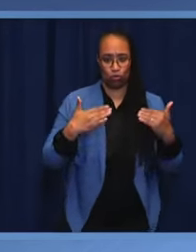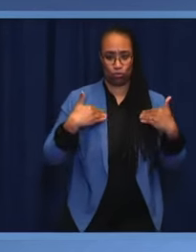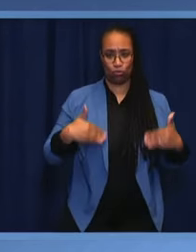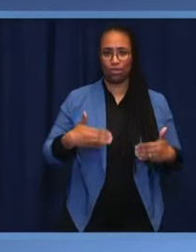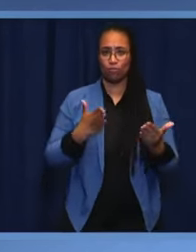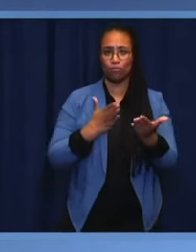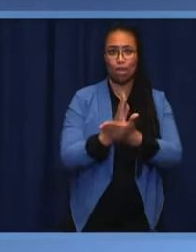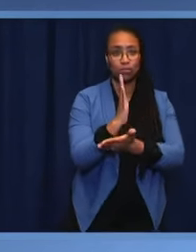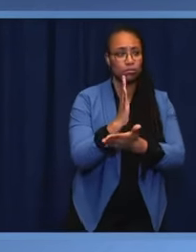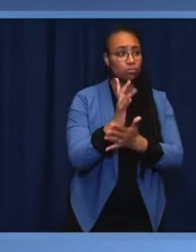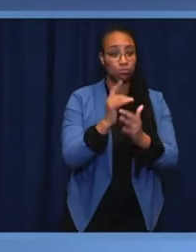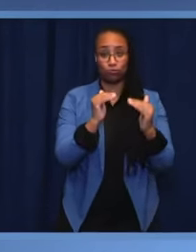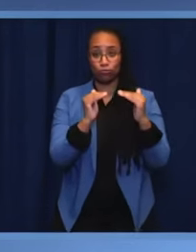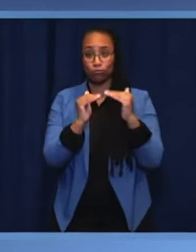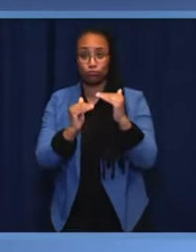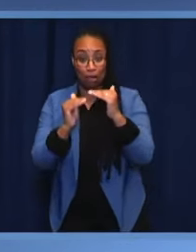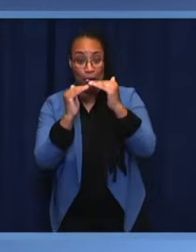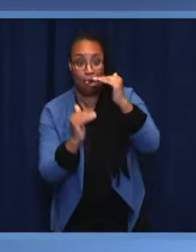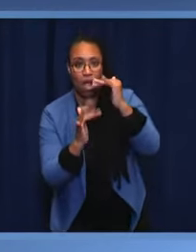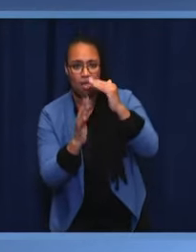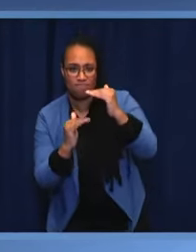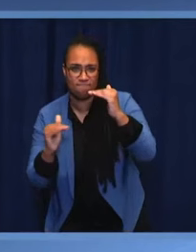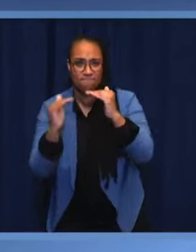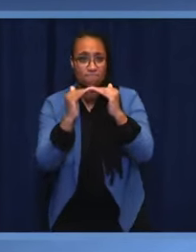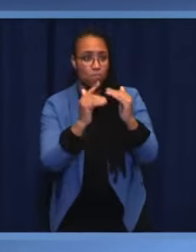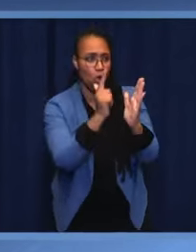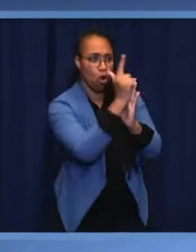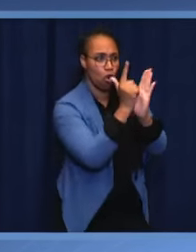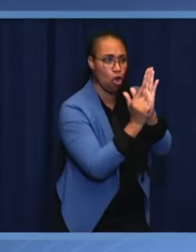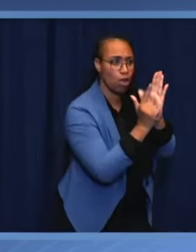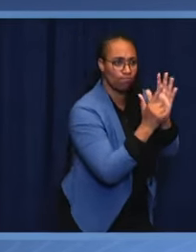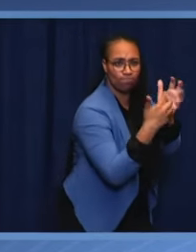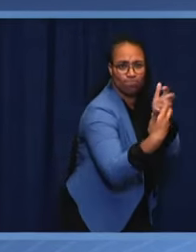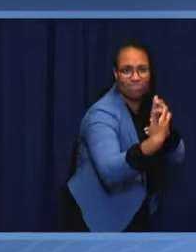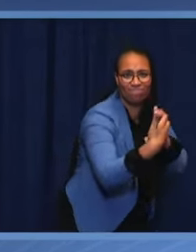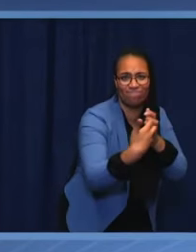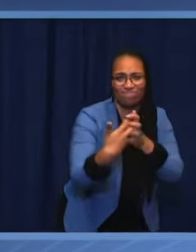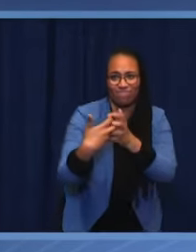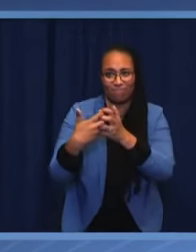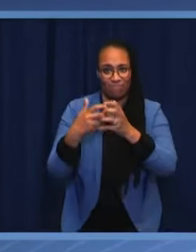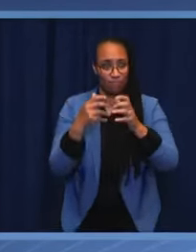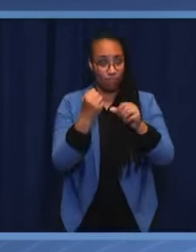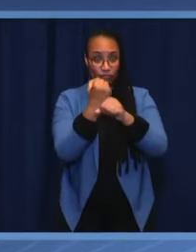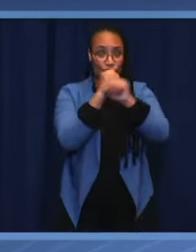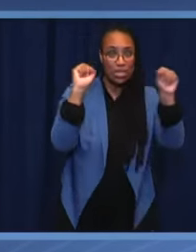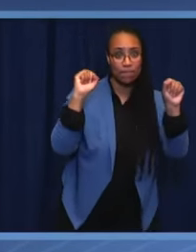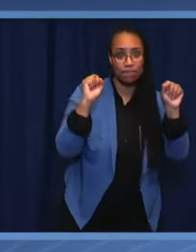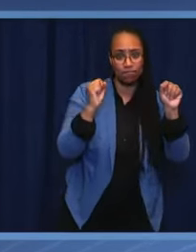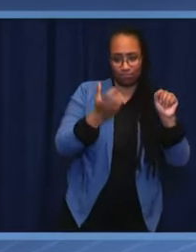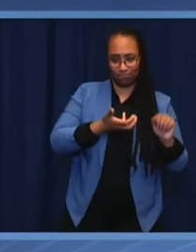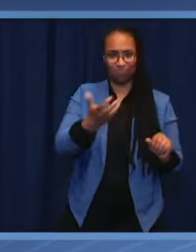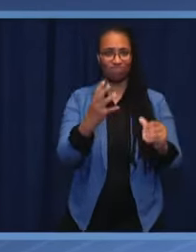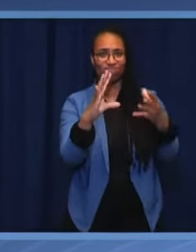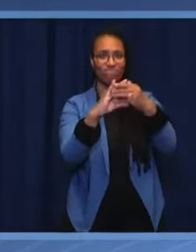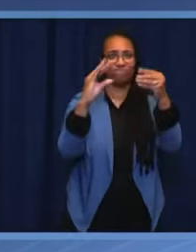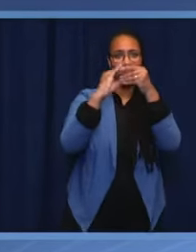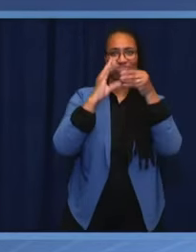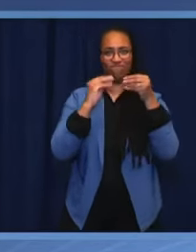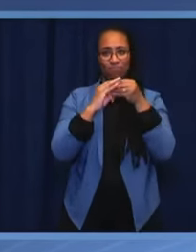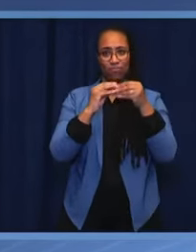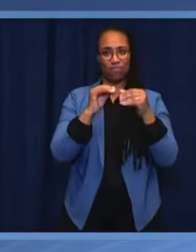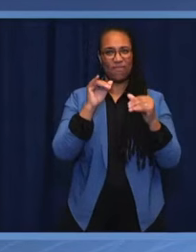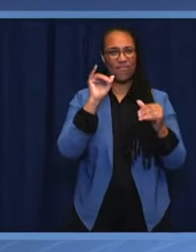the rule of law, transparency, freedom of expression, and a dignified life.